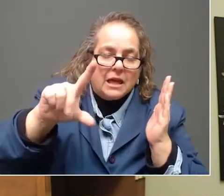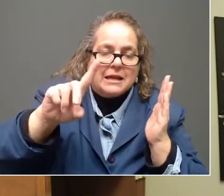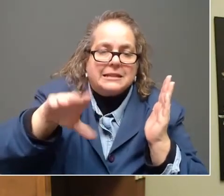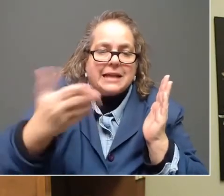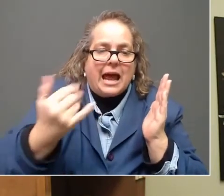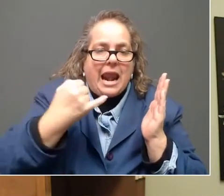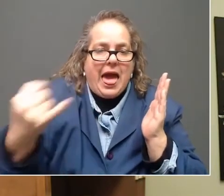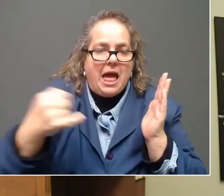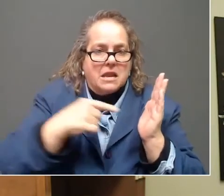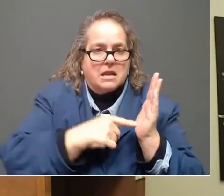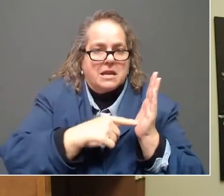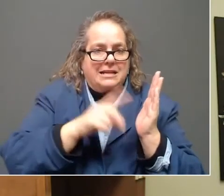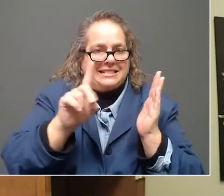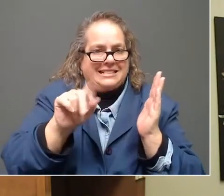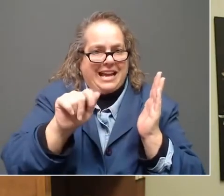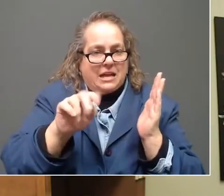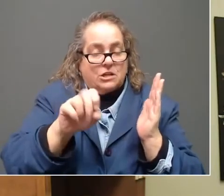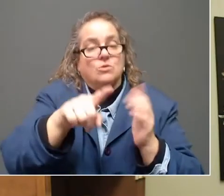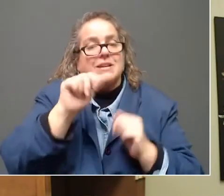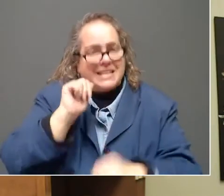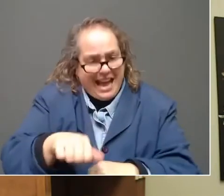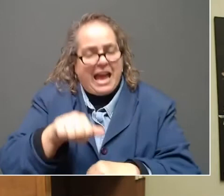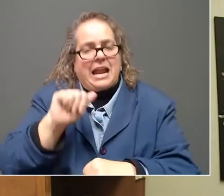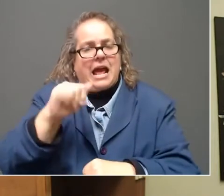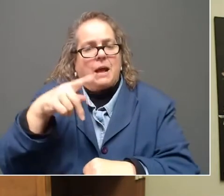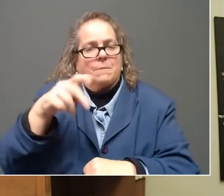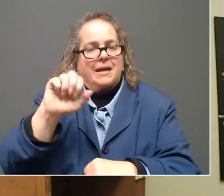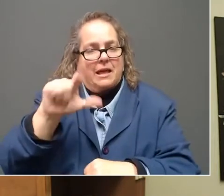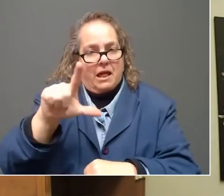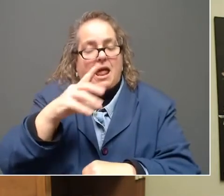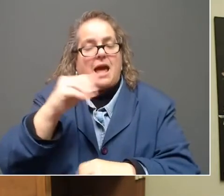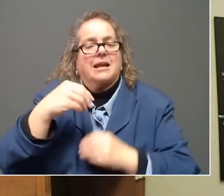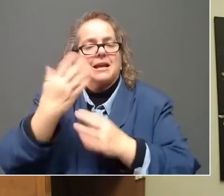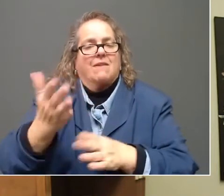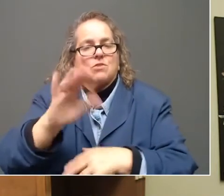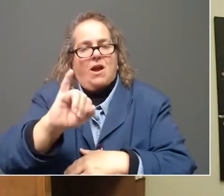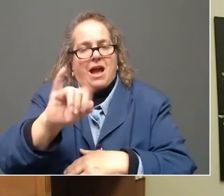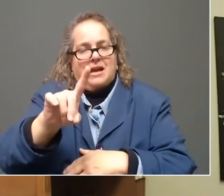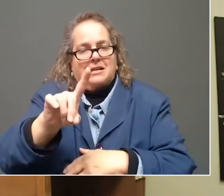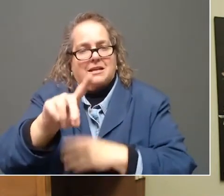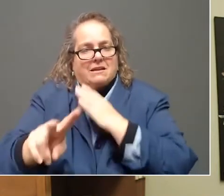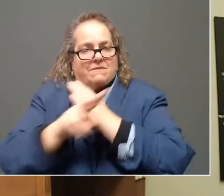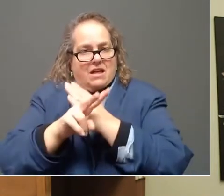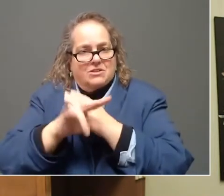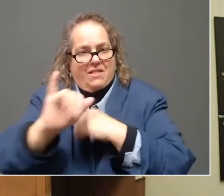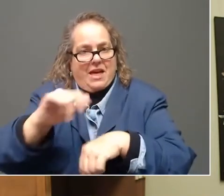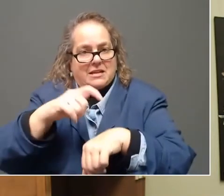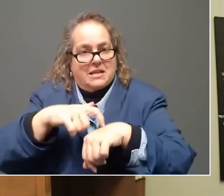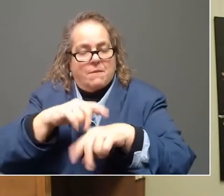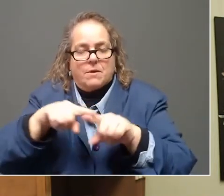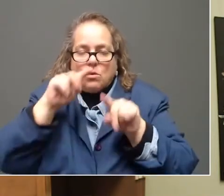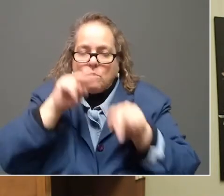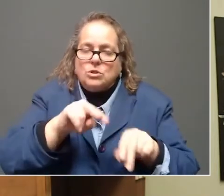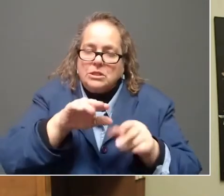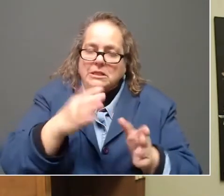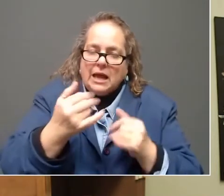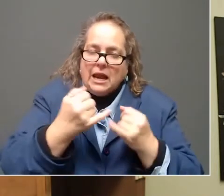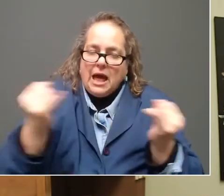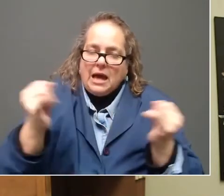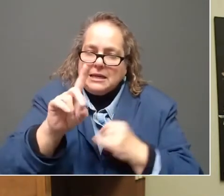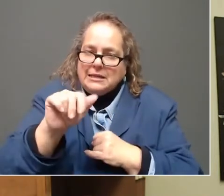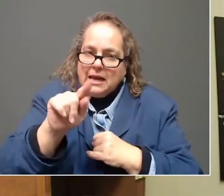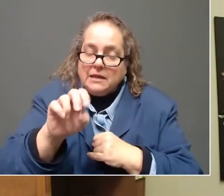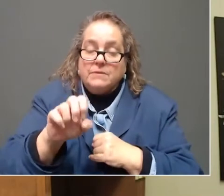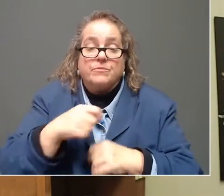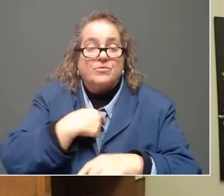determination of denial and give your ID validation at that time. So, please, we understand there is a lot of fraud out there.